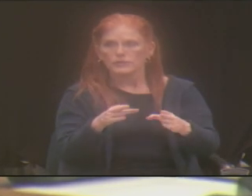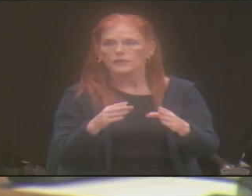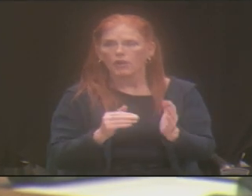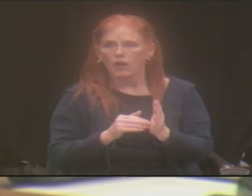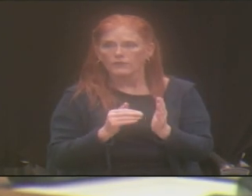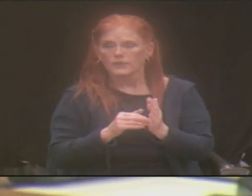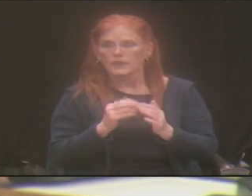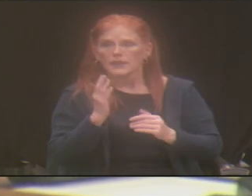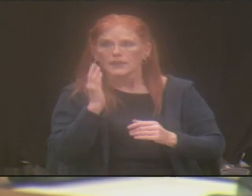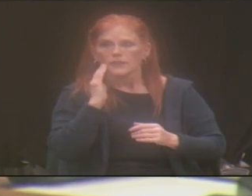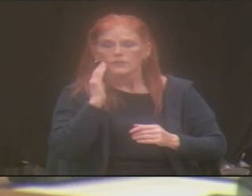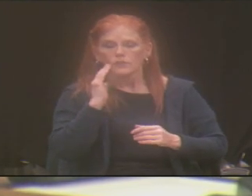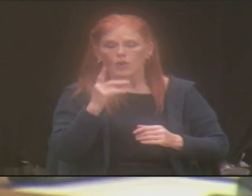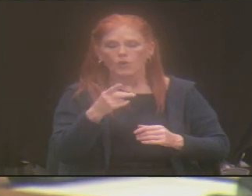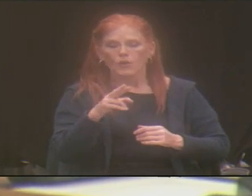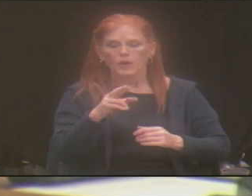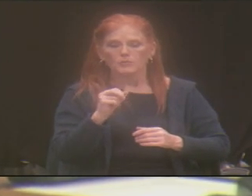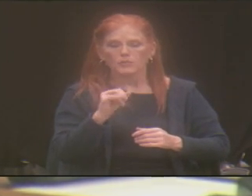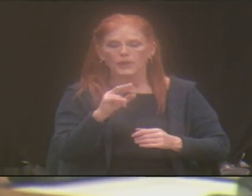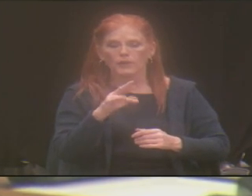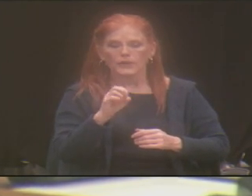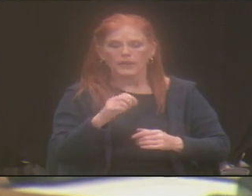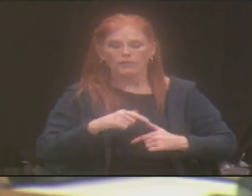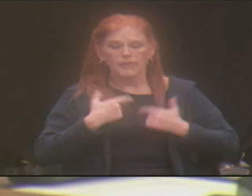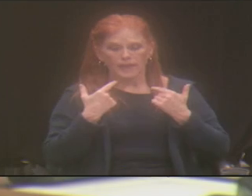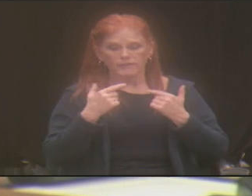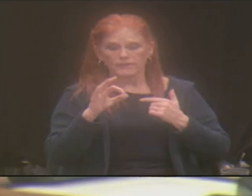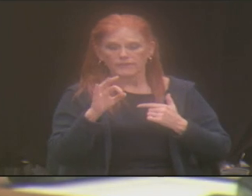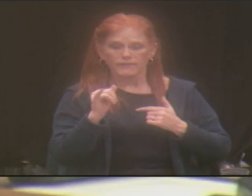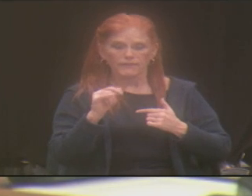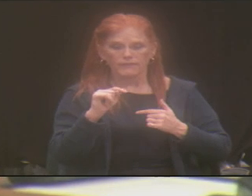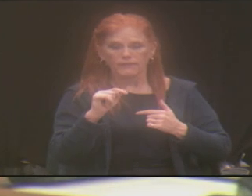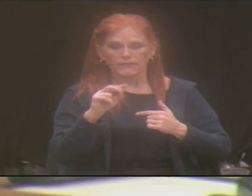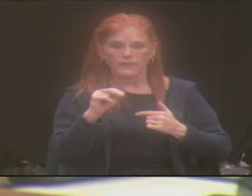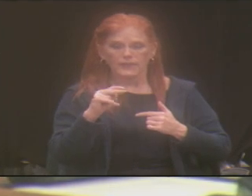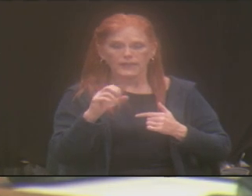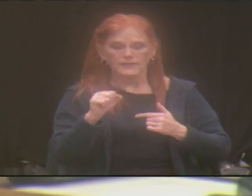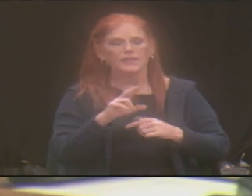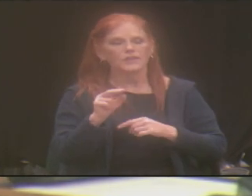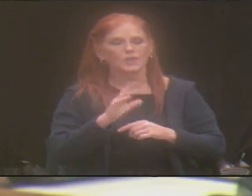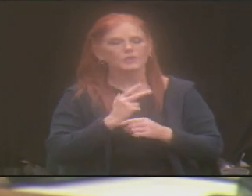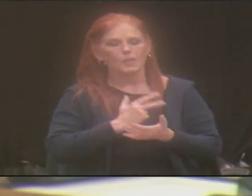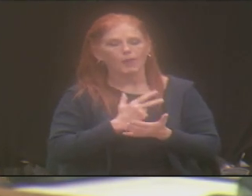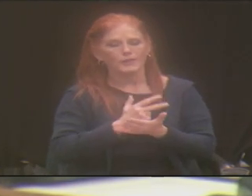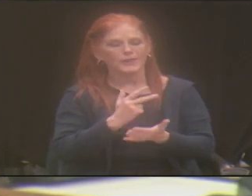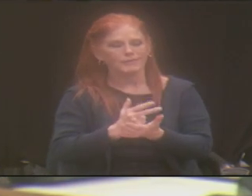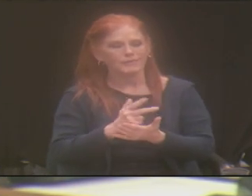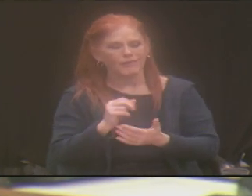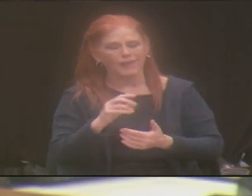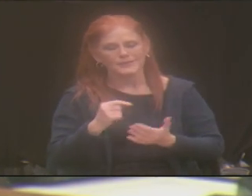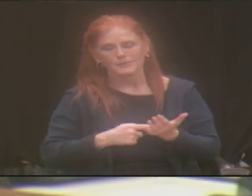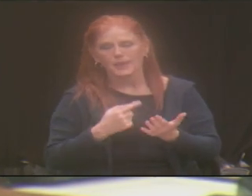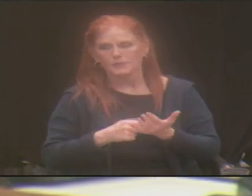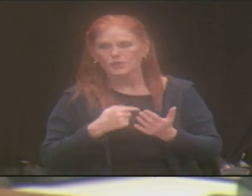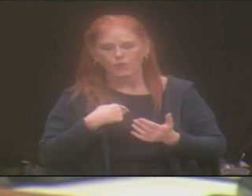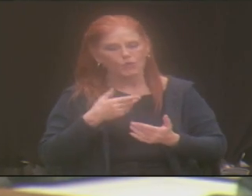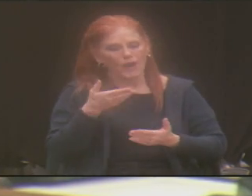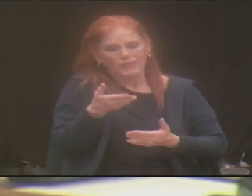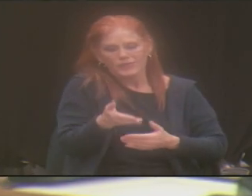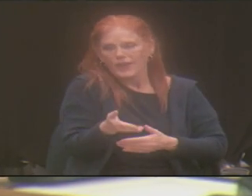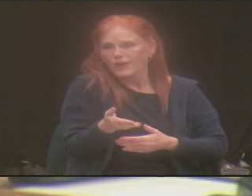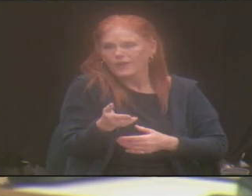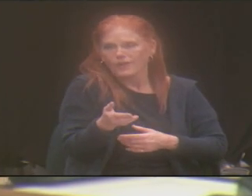people if you know where Prairie Life Fitness is. Okay. They use our parking lot sometimes. So we are right there.